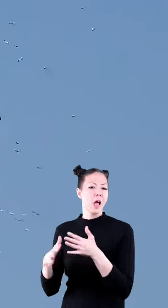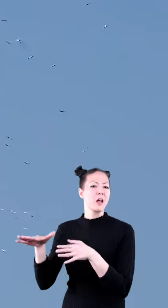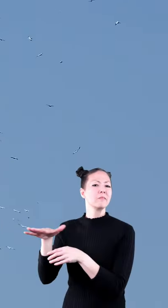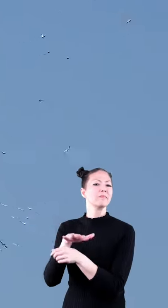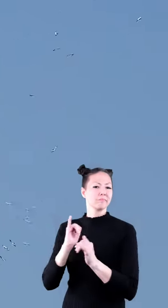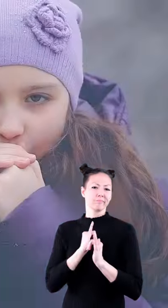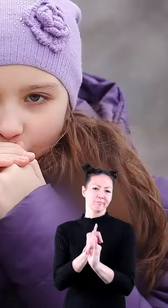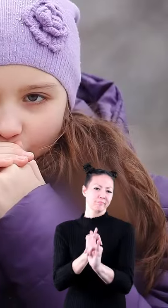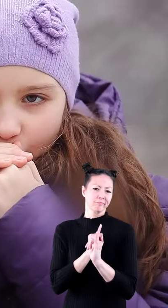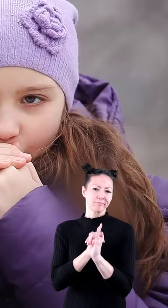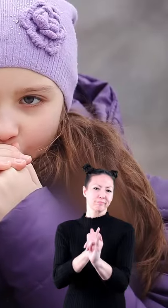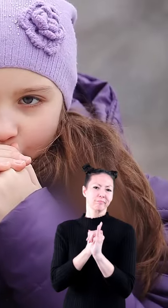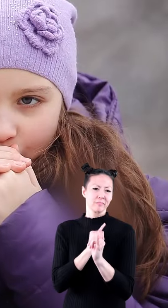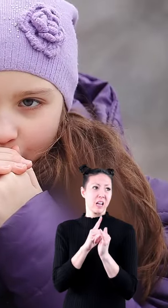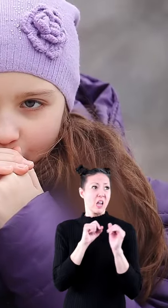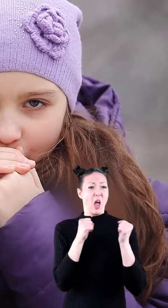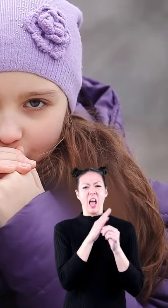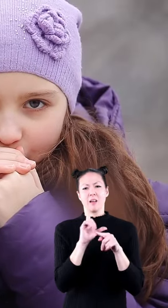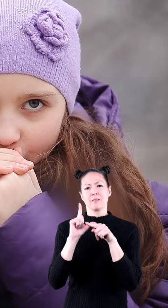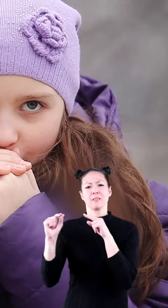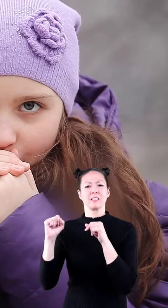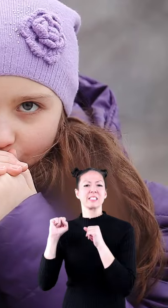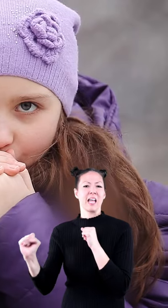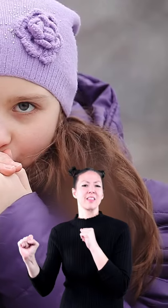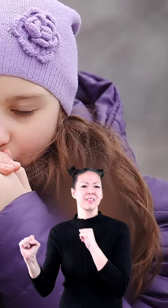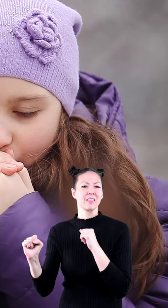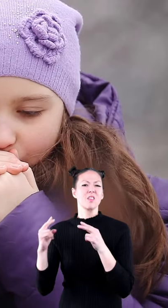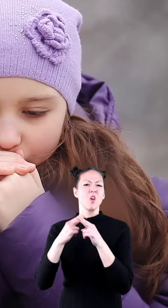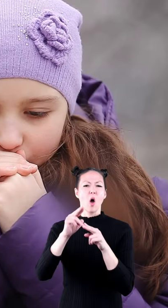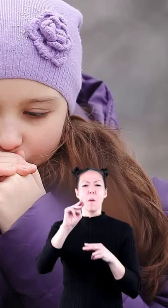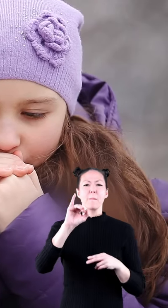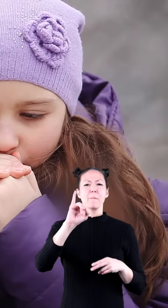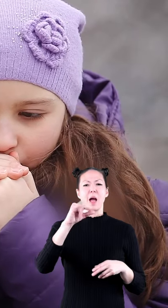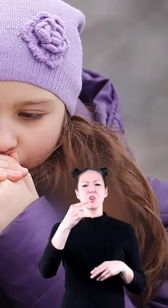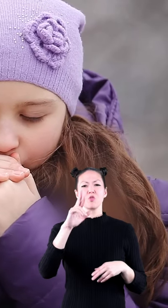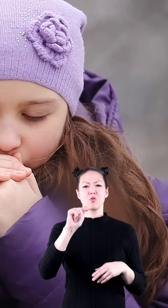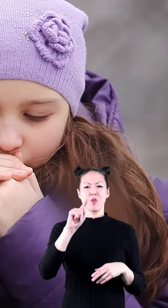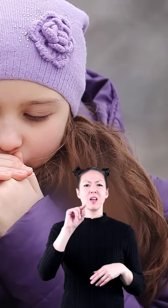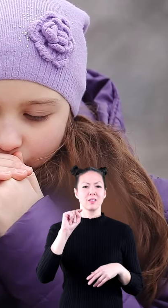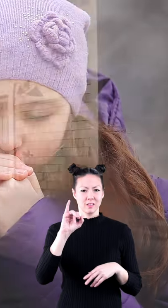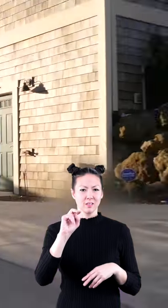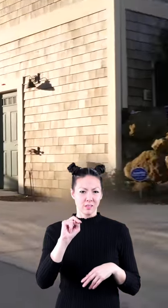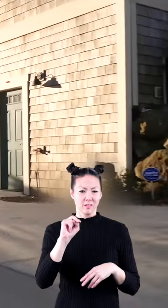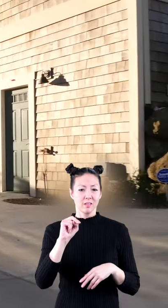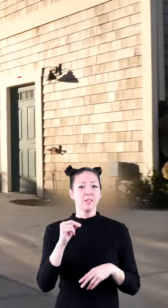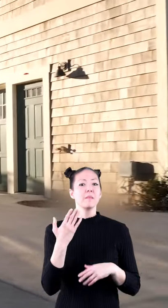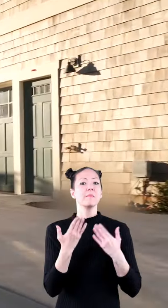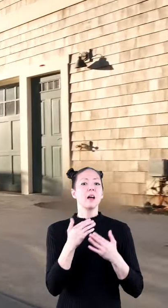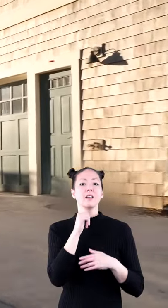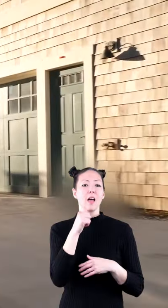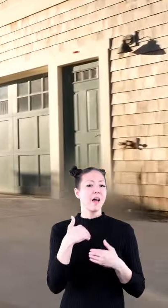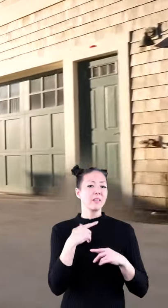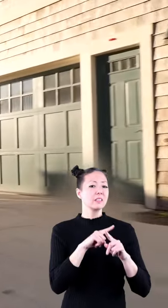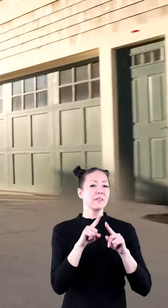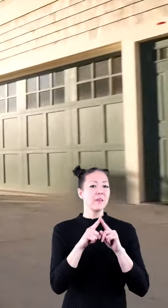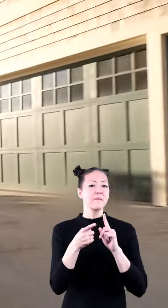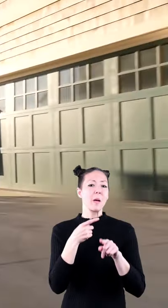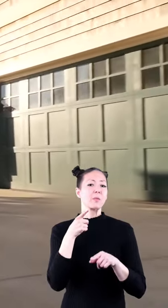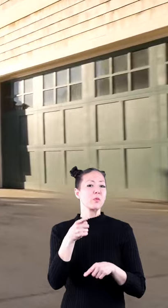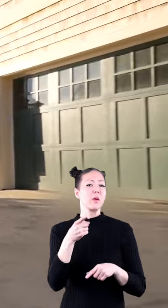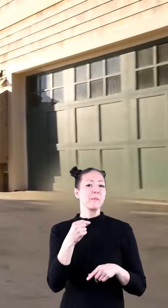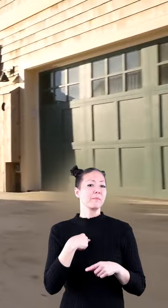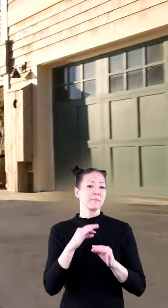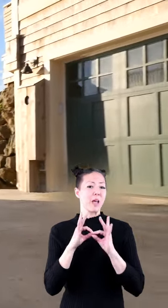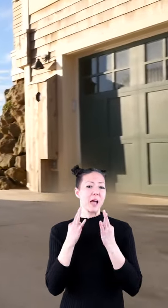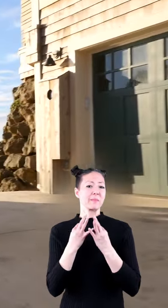you are they do it to escape the cold this is called migration it may not be that different from